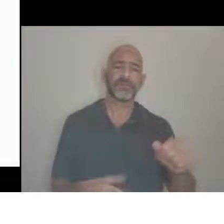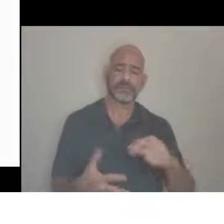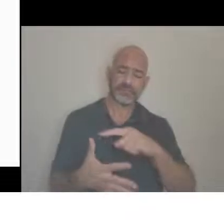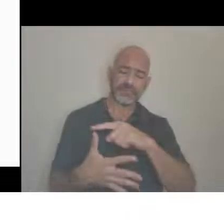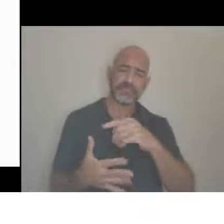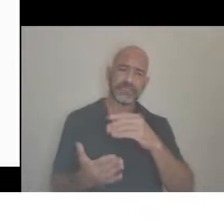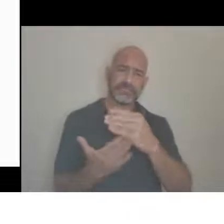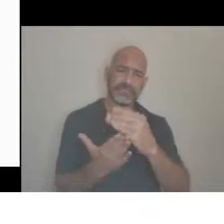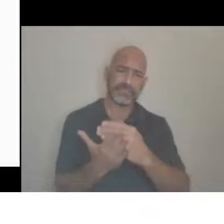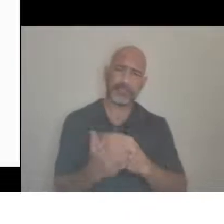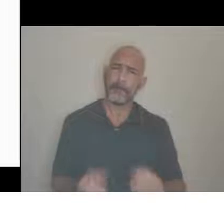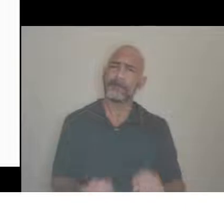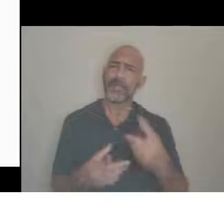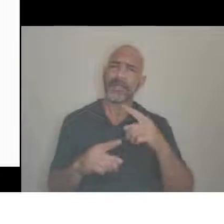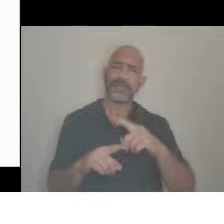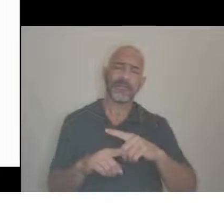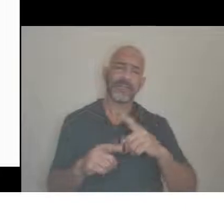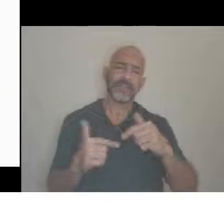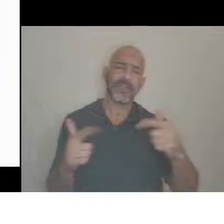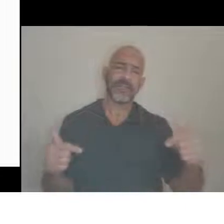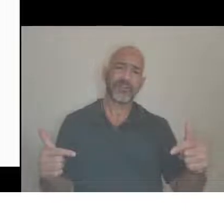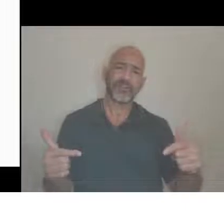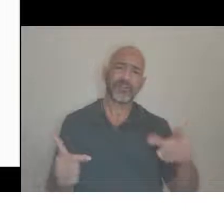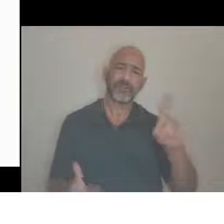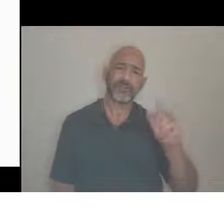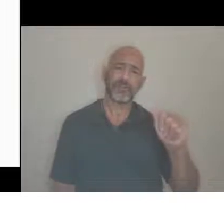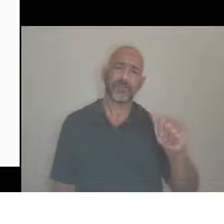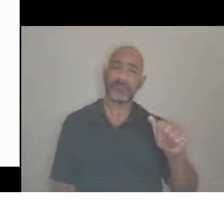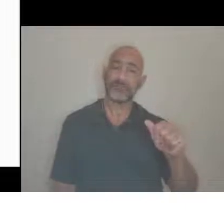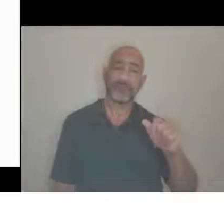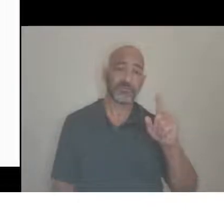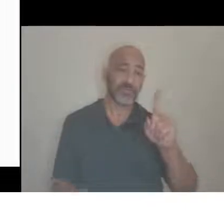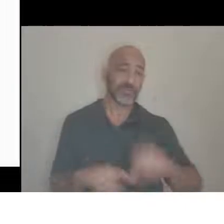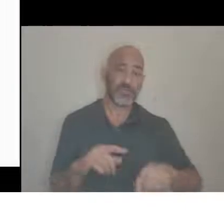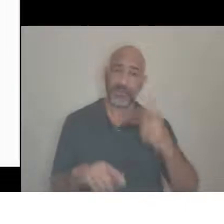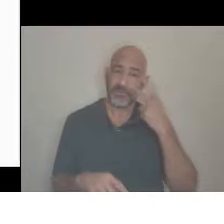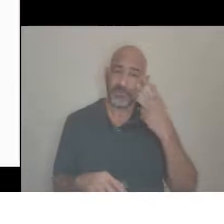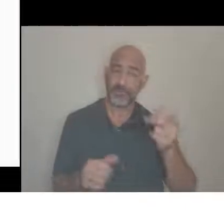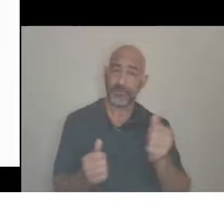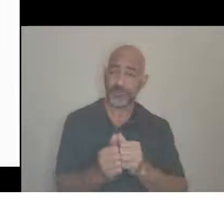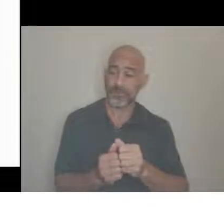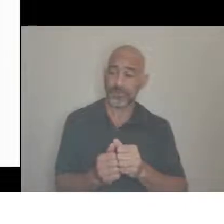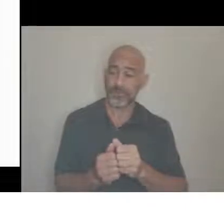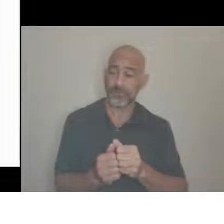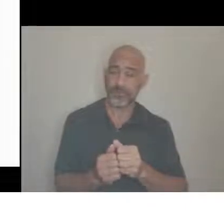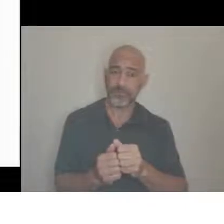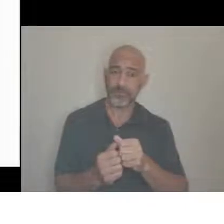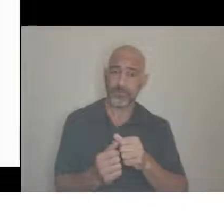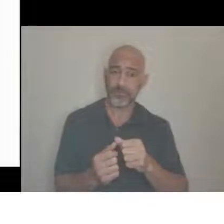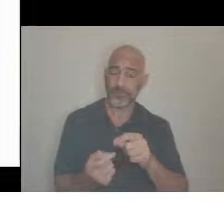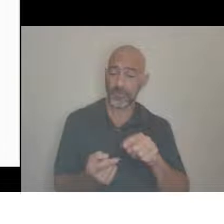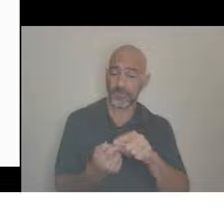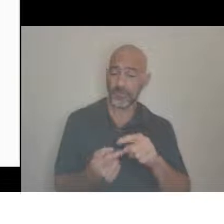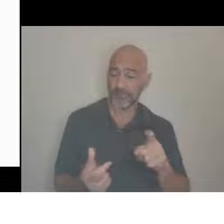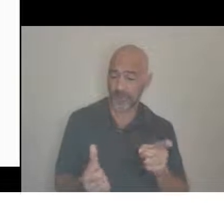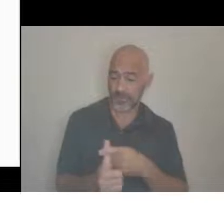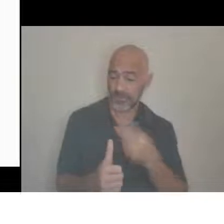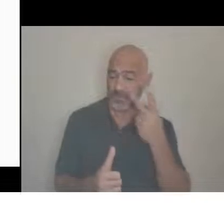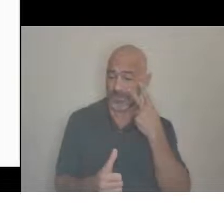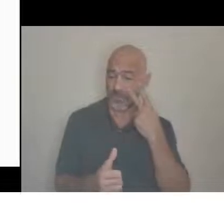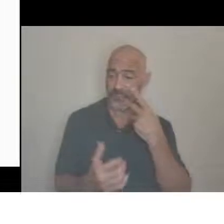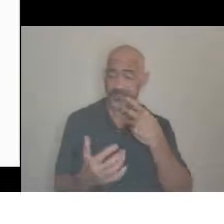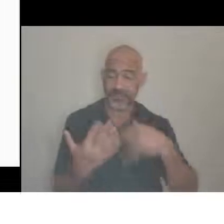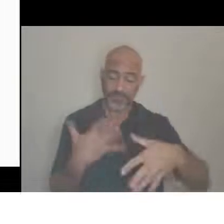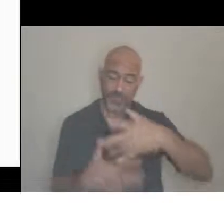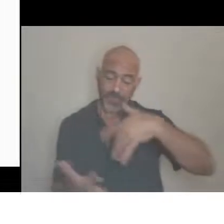or when you see or interact with someone. And that is fine. People do not need to